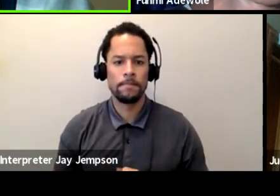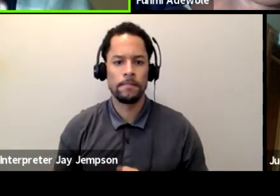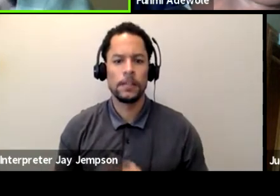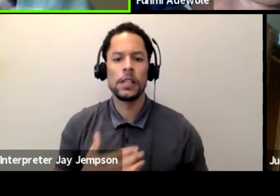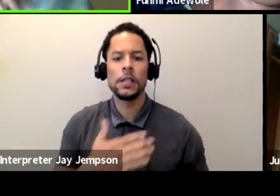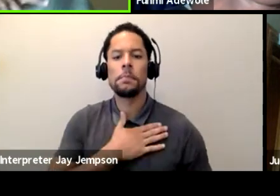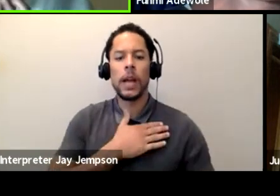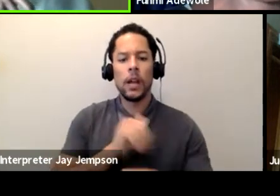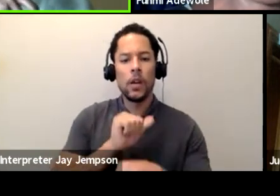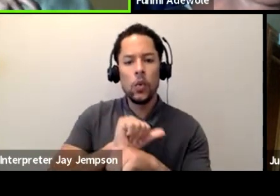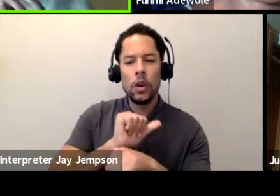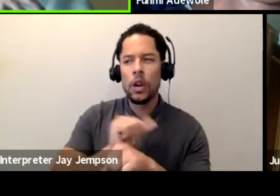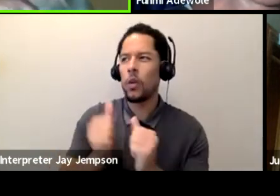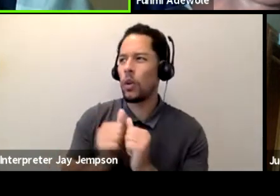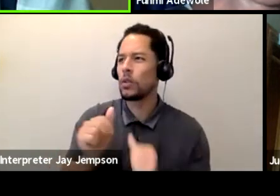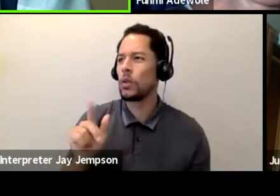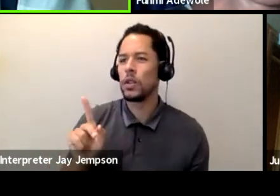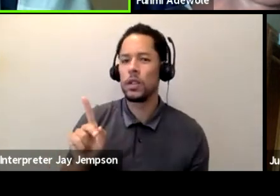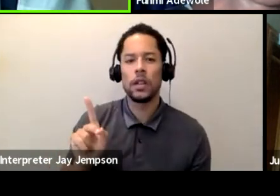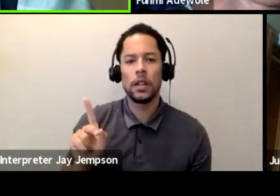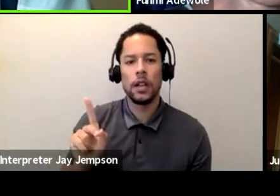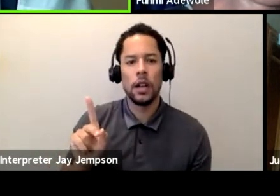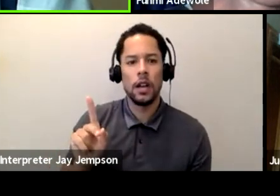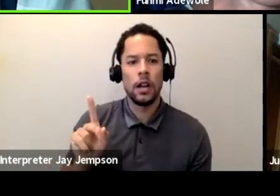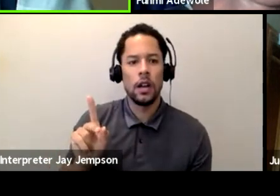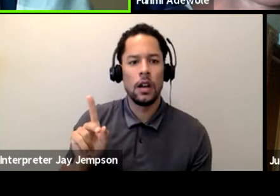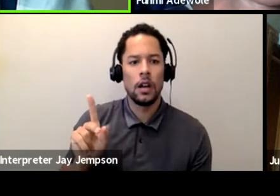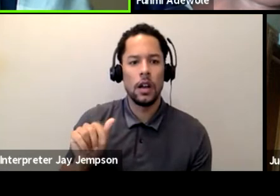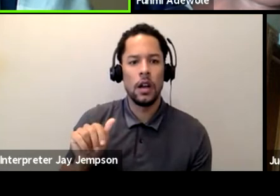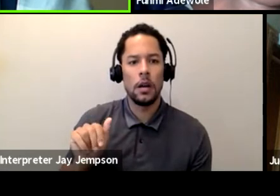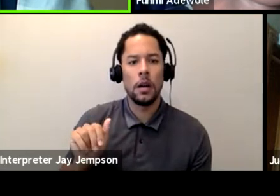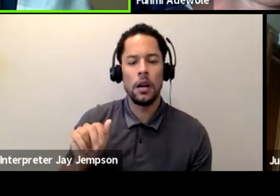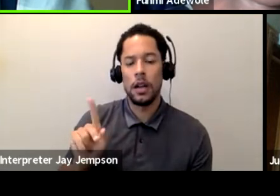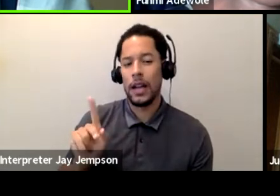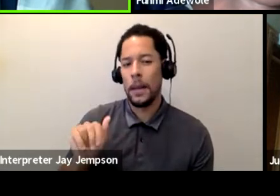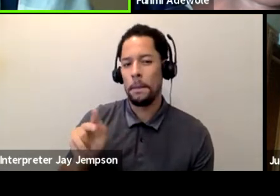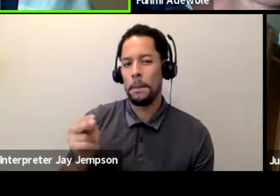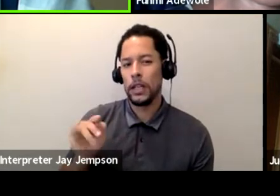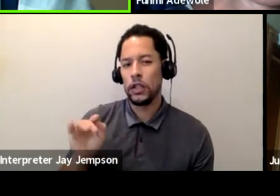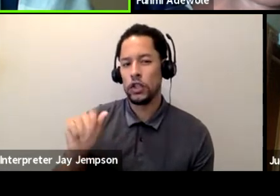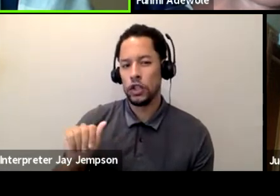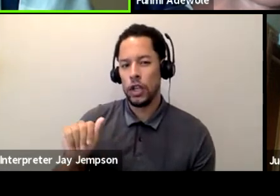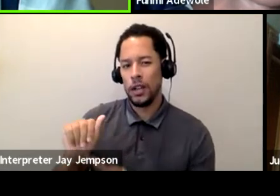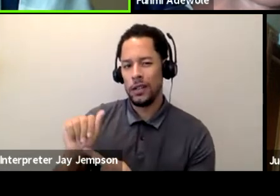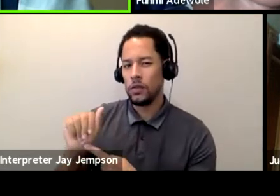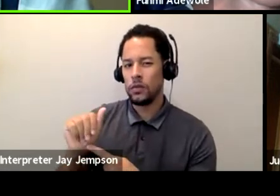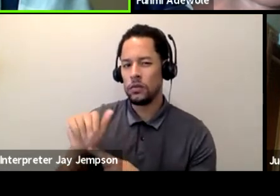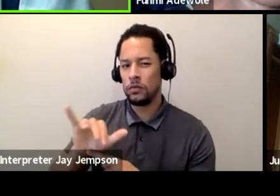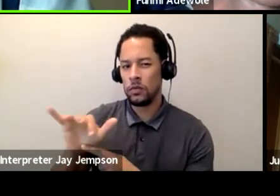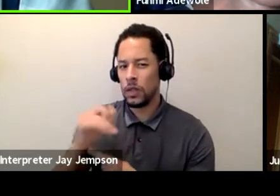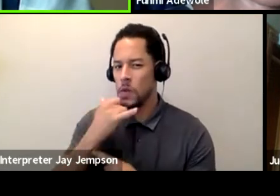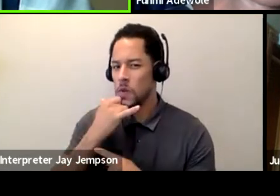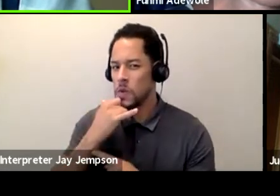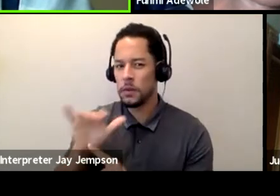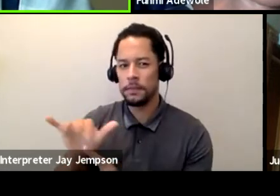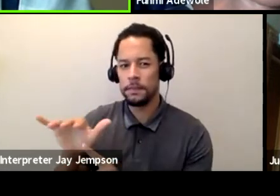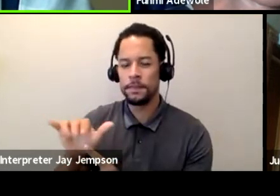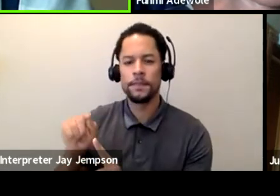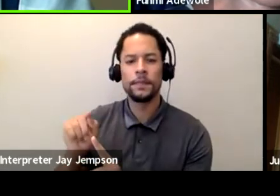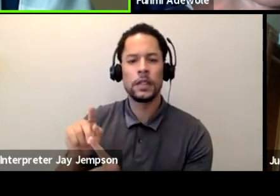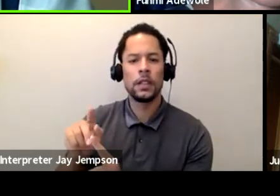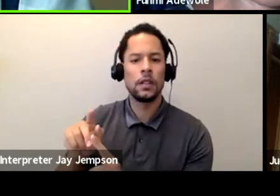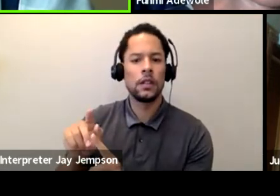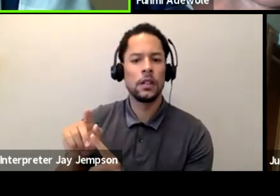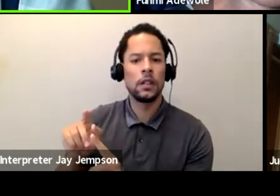Bagani, and I believe Ty will you be speaking to her in the next episode. And she was so helpful in the process